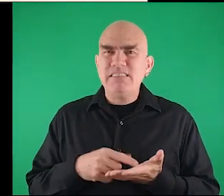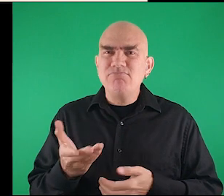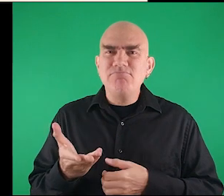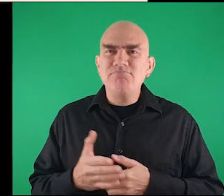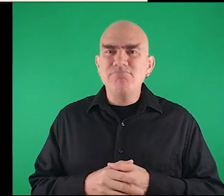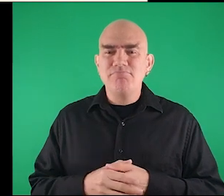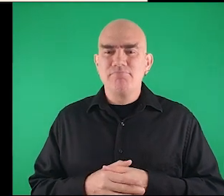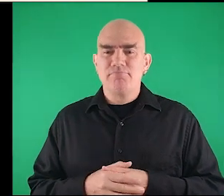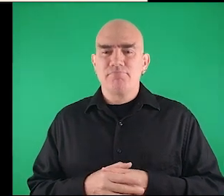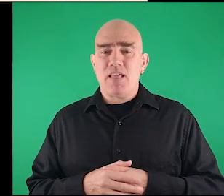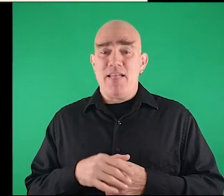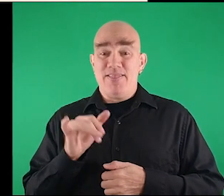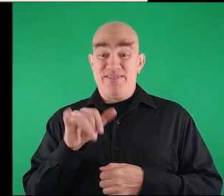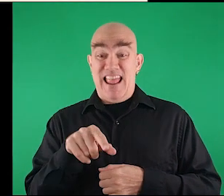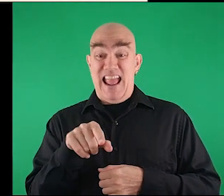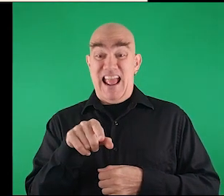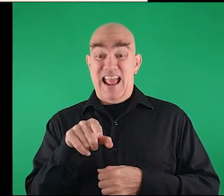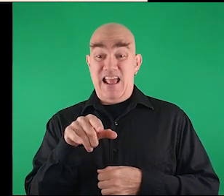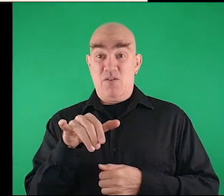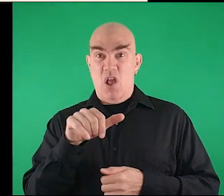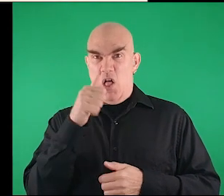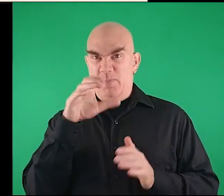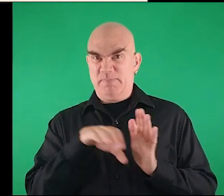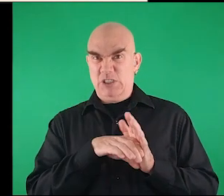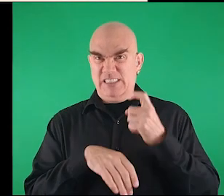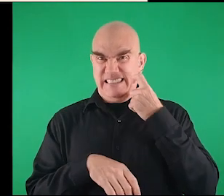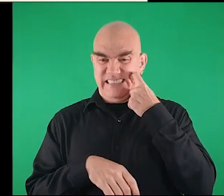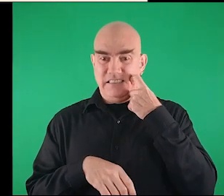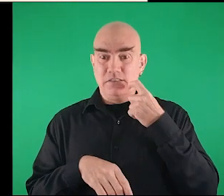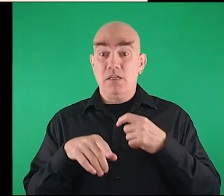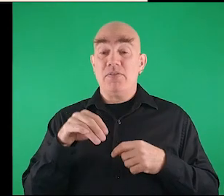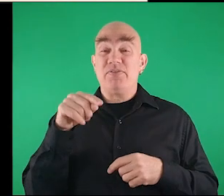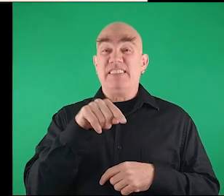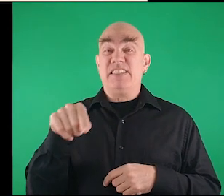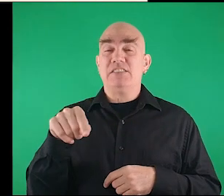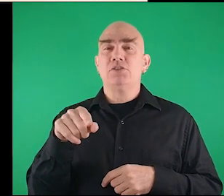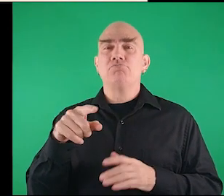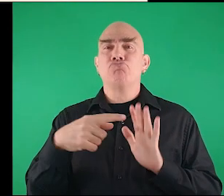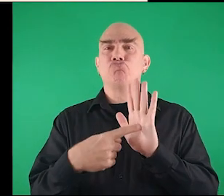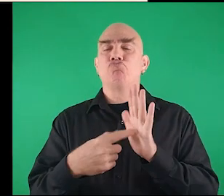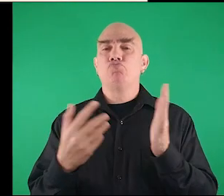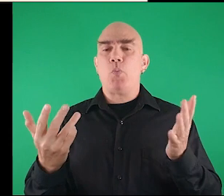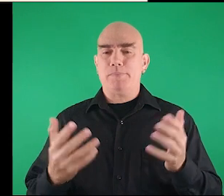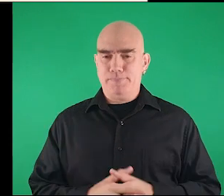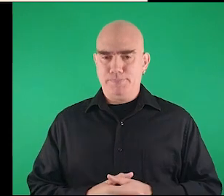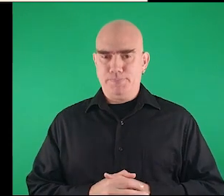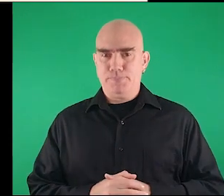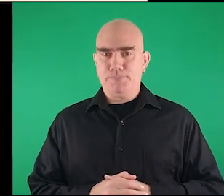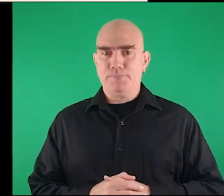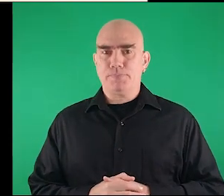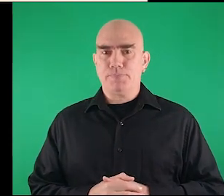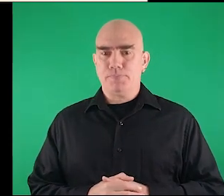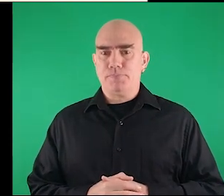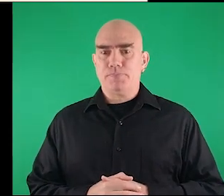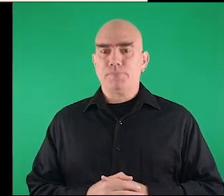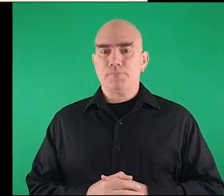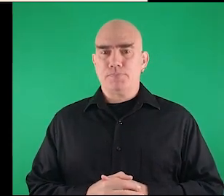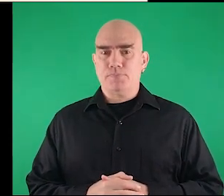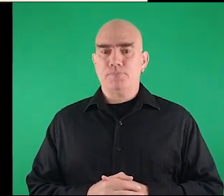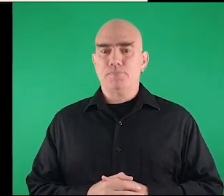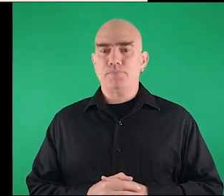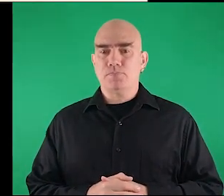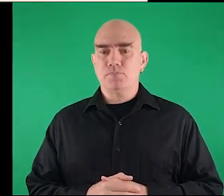Okay. what is this? That is the other picture, this and this